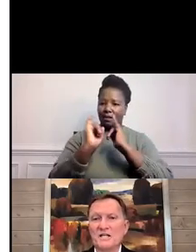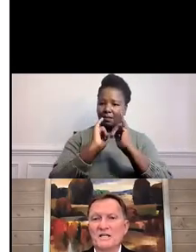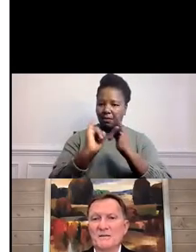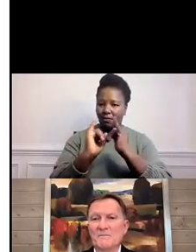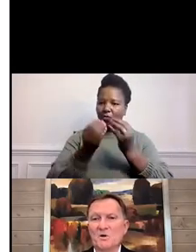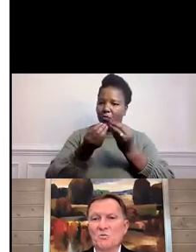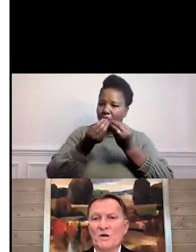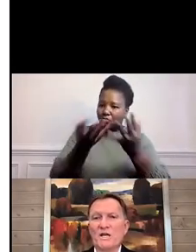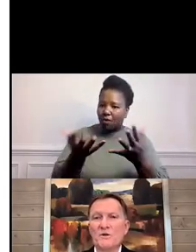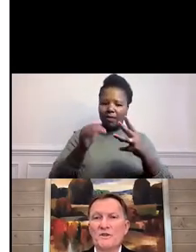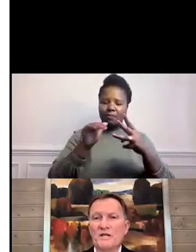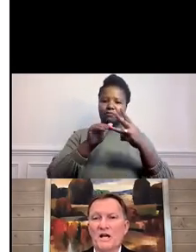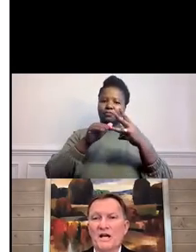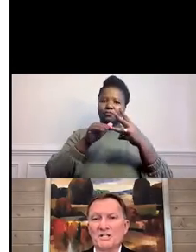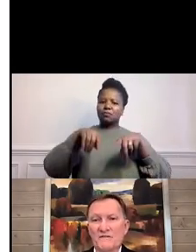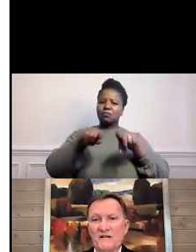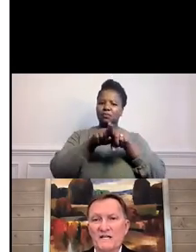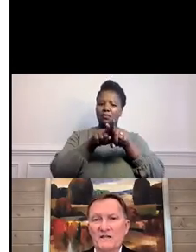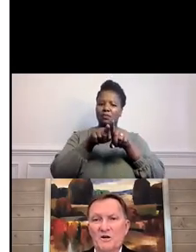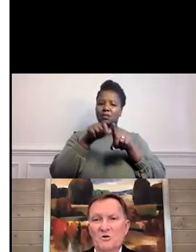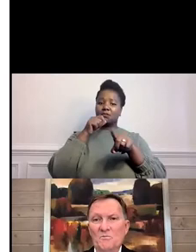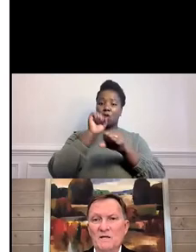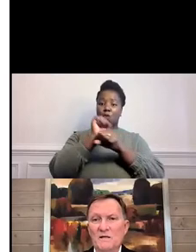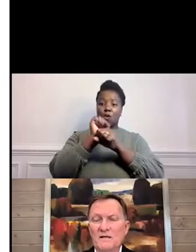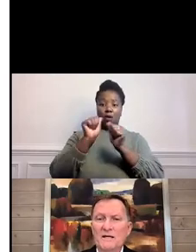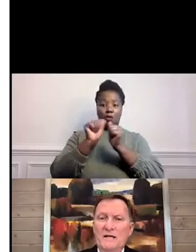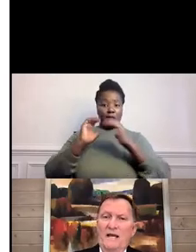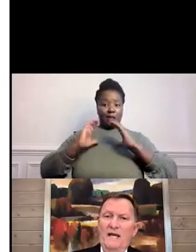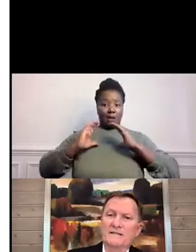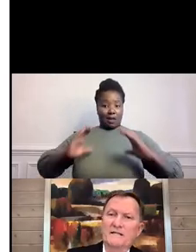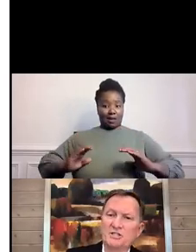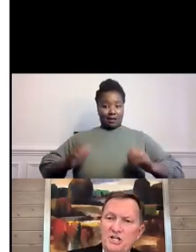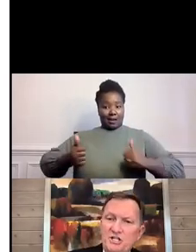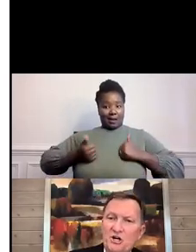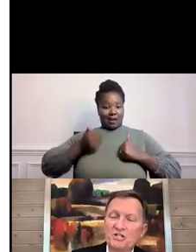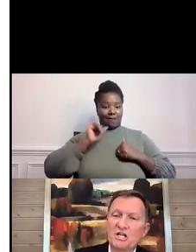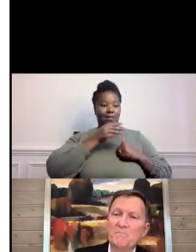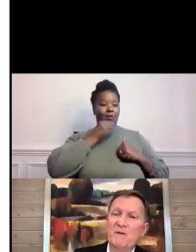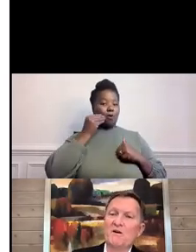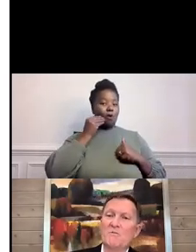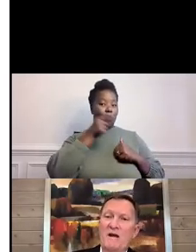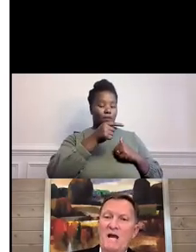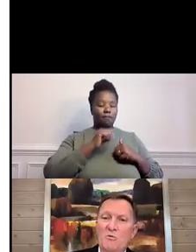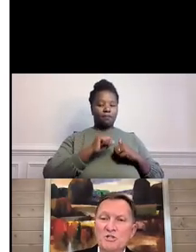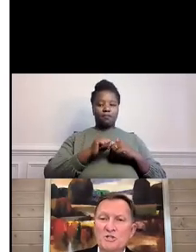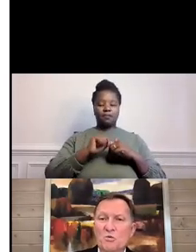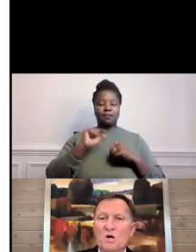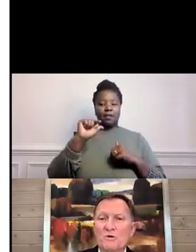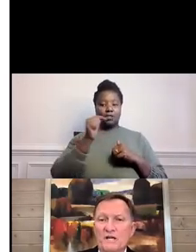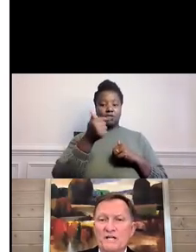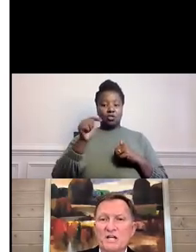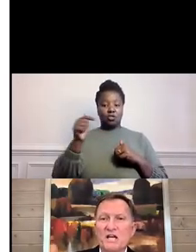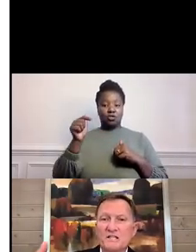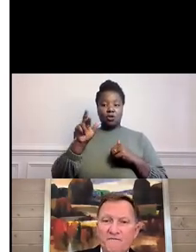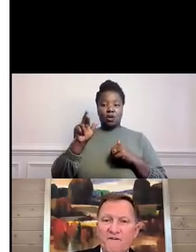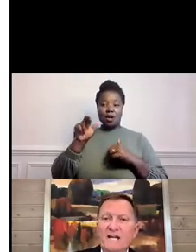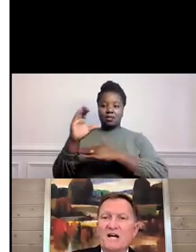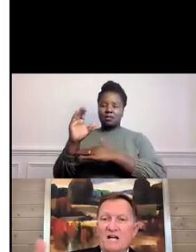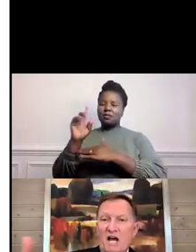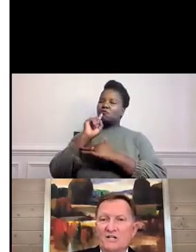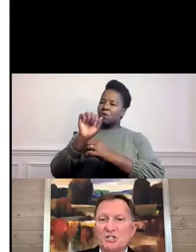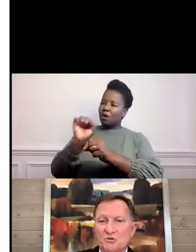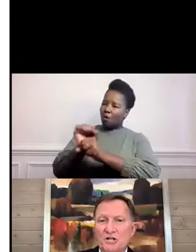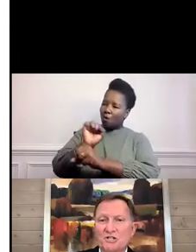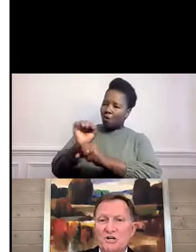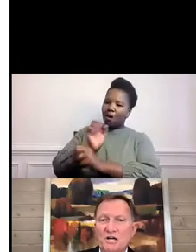as the working with the clients living in the home. And GGRC bent over backwards to work with us to find